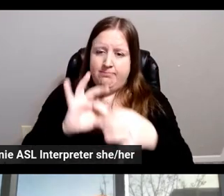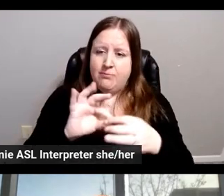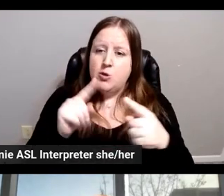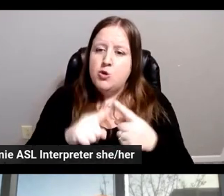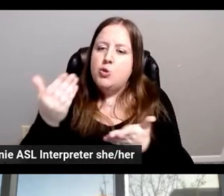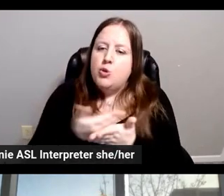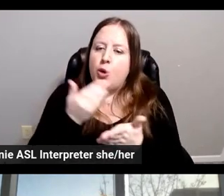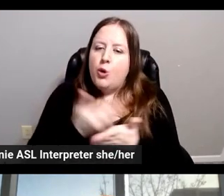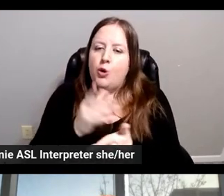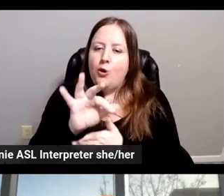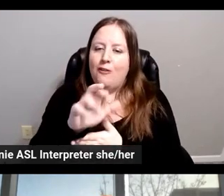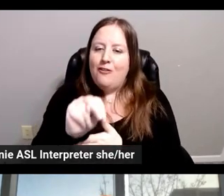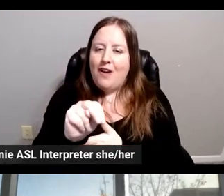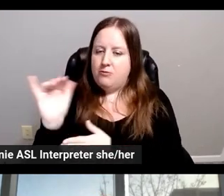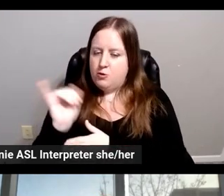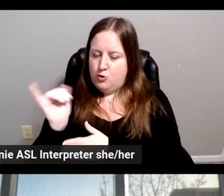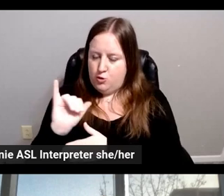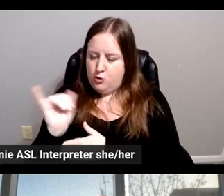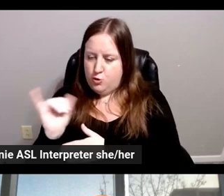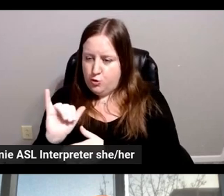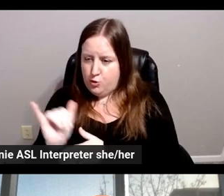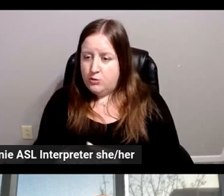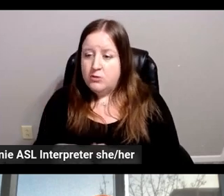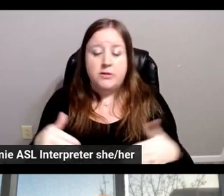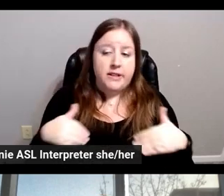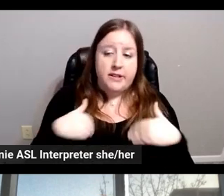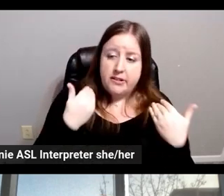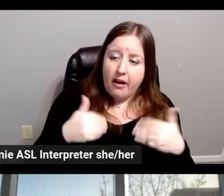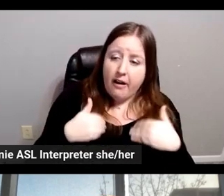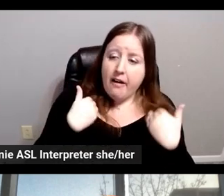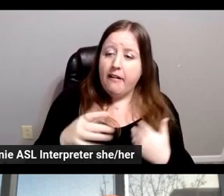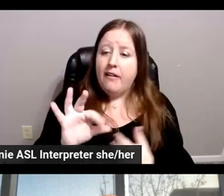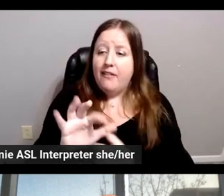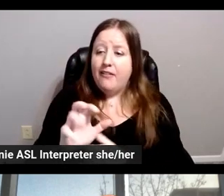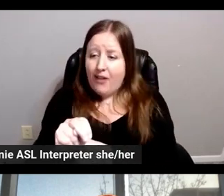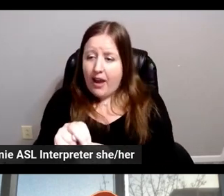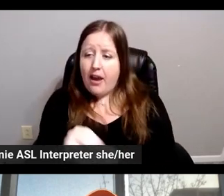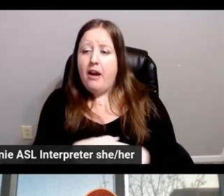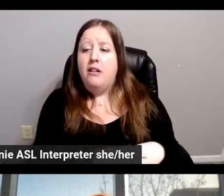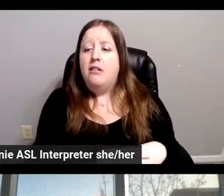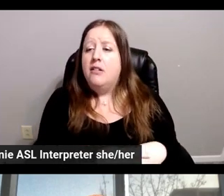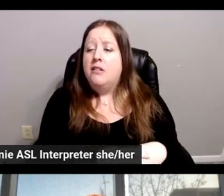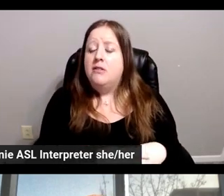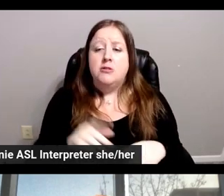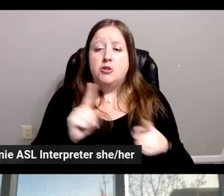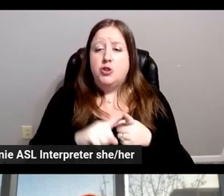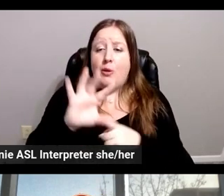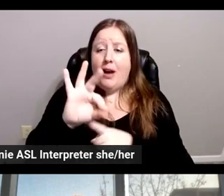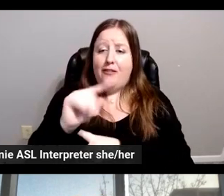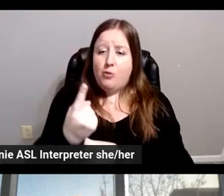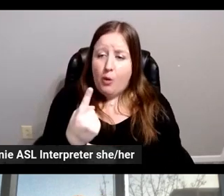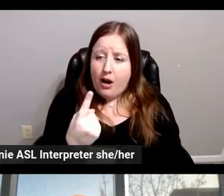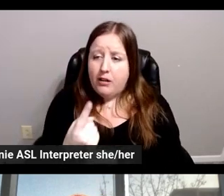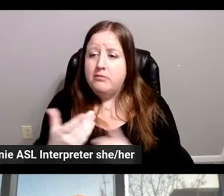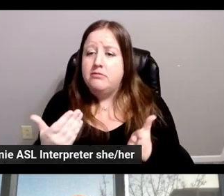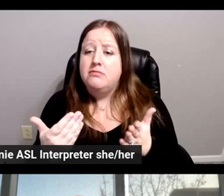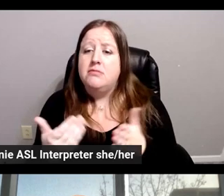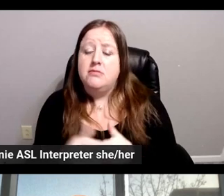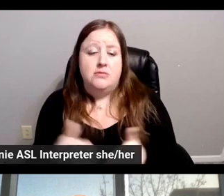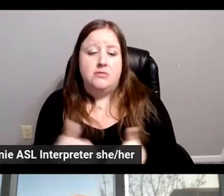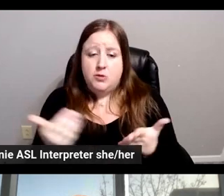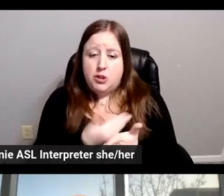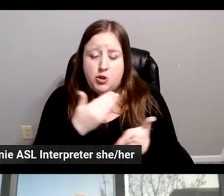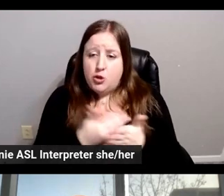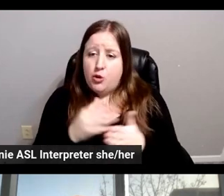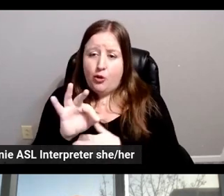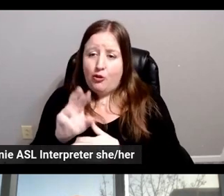of T4Z, right? Young T4Z that are coming into the Formula One thing, in the new era, the Formula One thing,